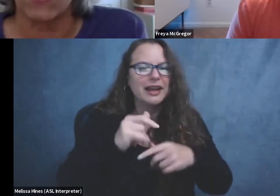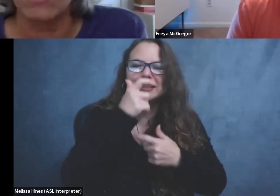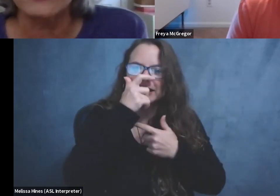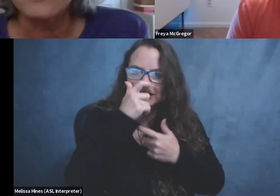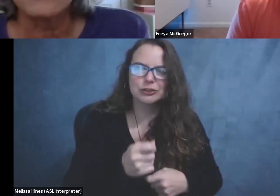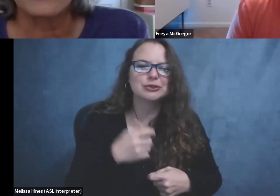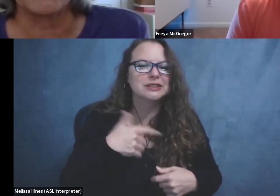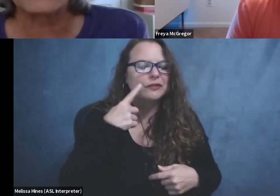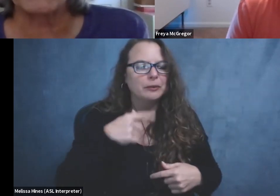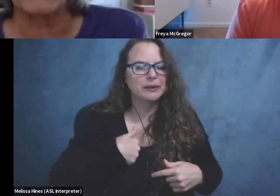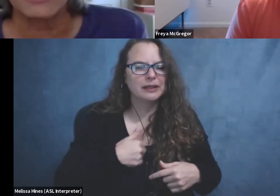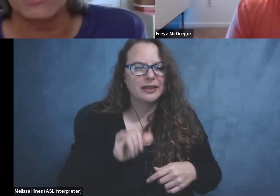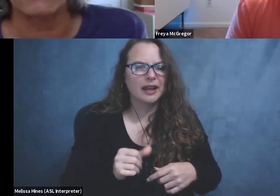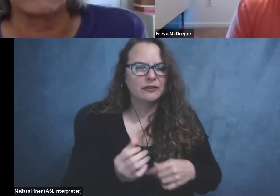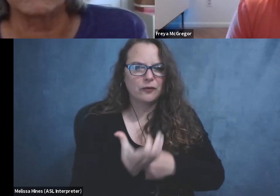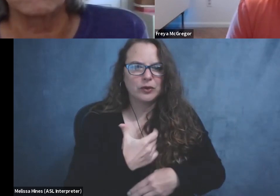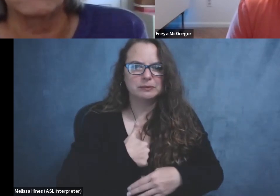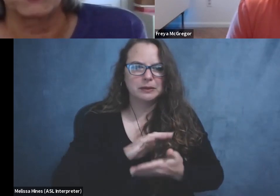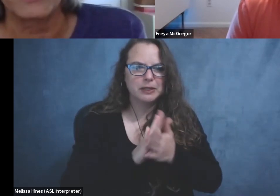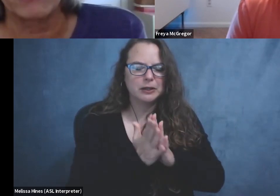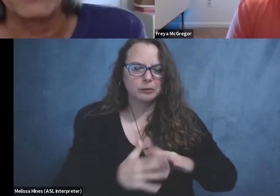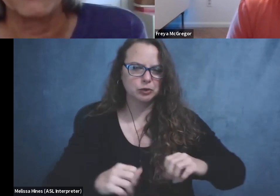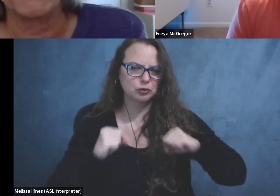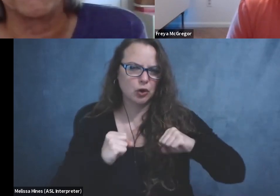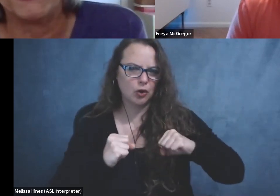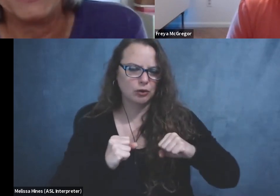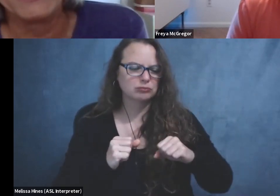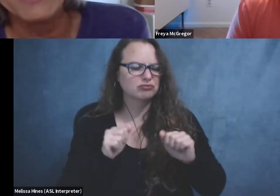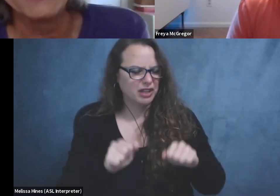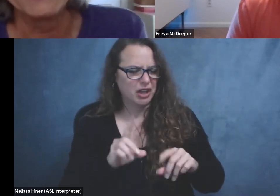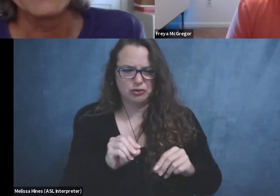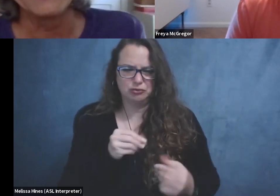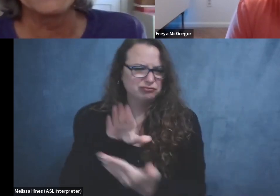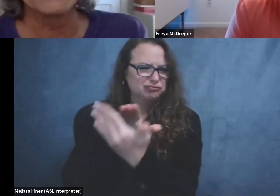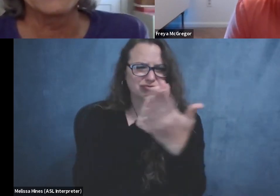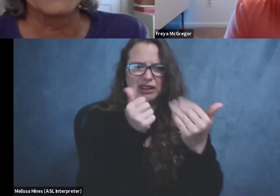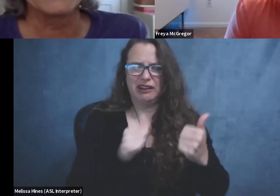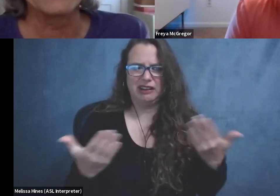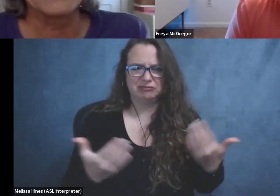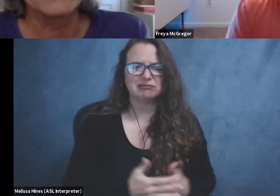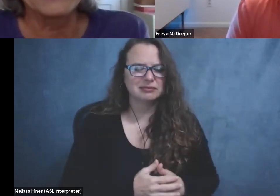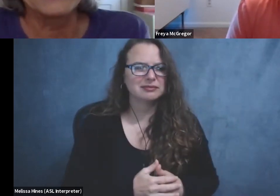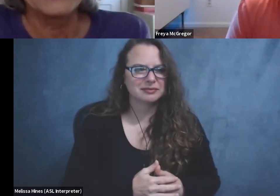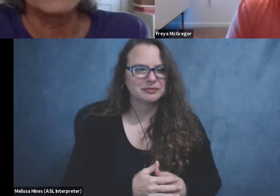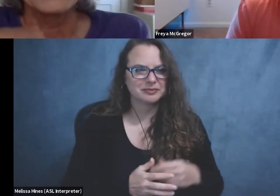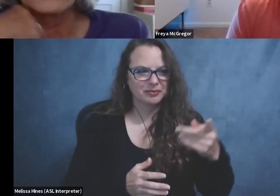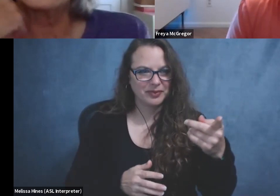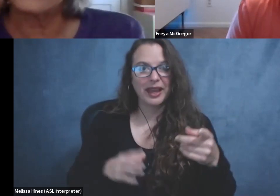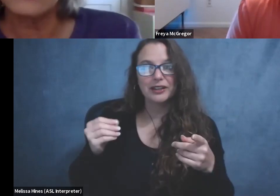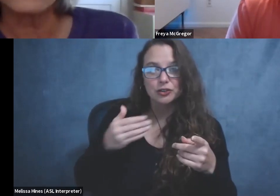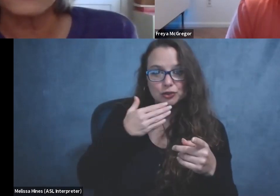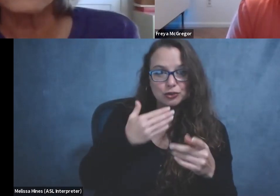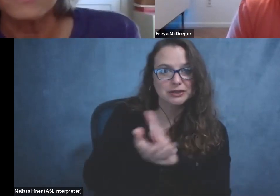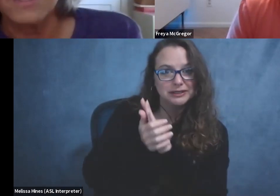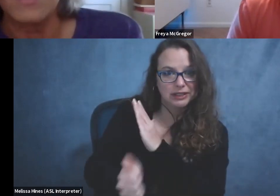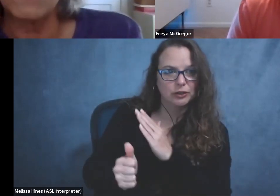incredibly strong and it makes me feel like I can do whatever I need to do. And, and really good at problem solving. sounds